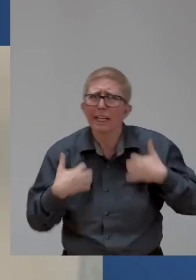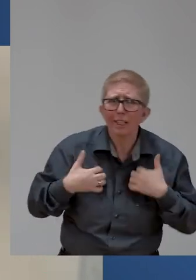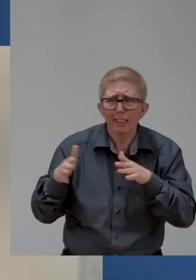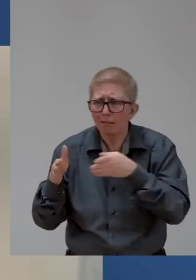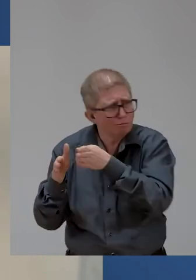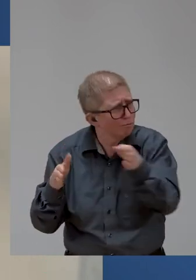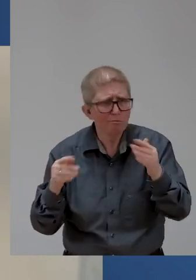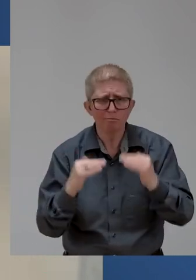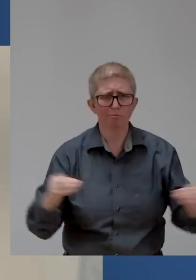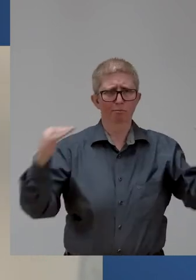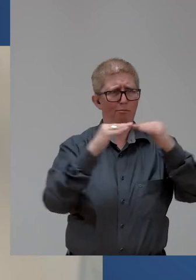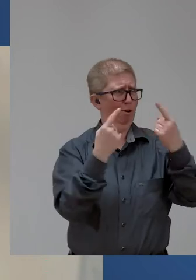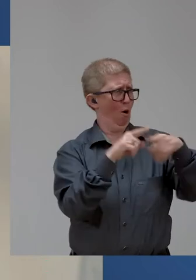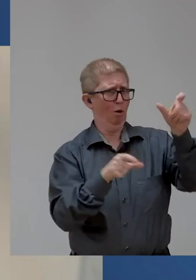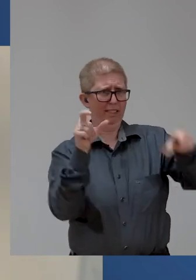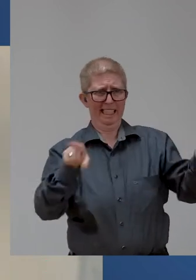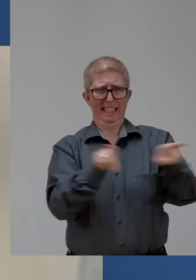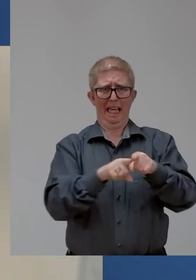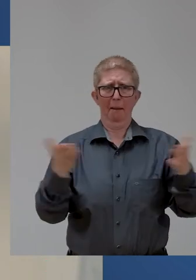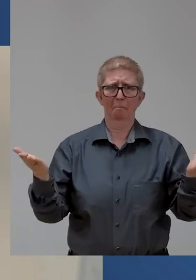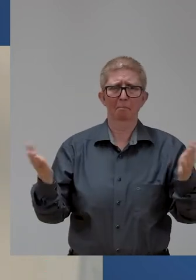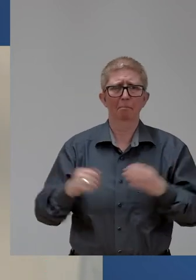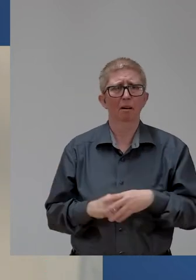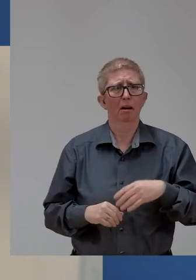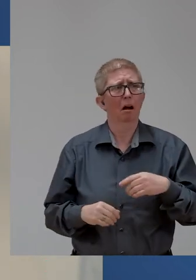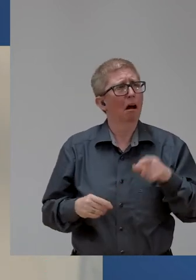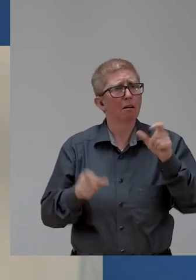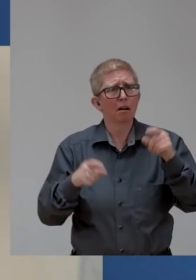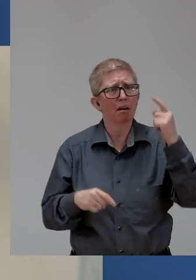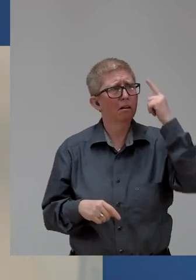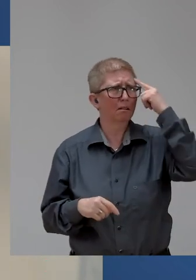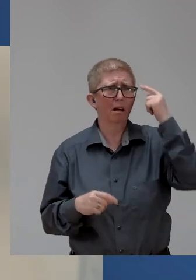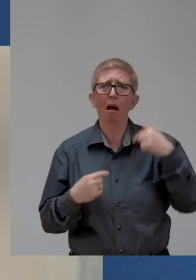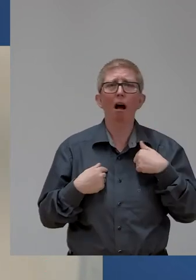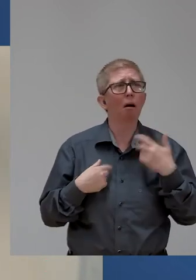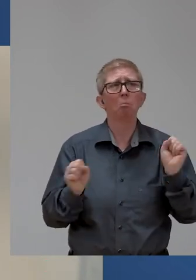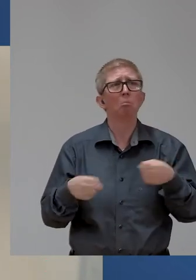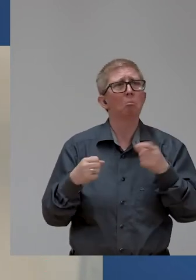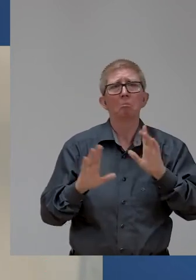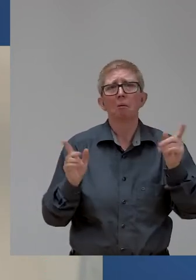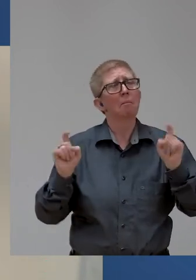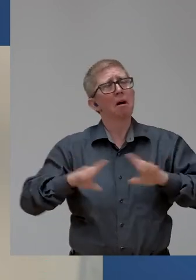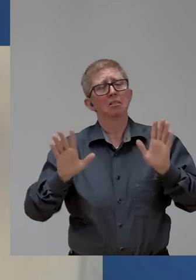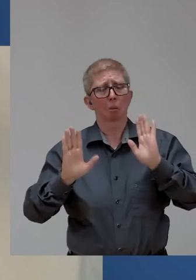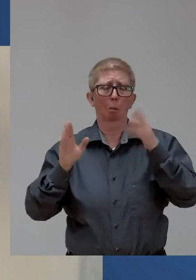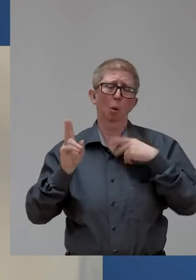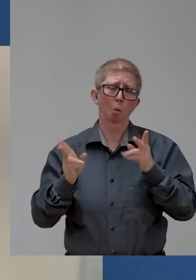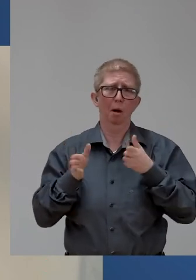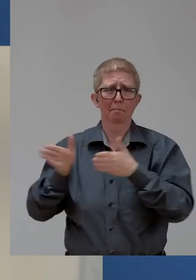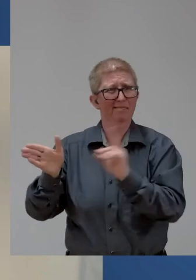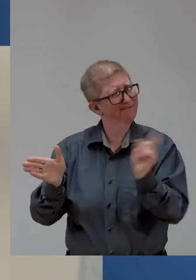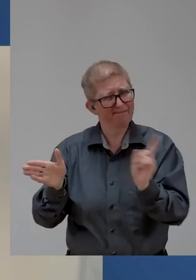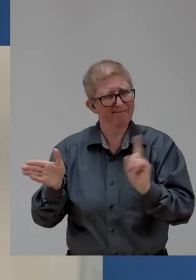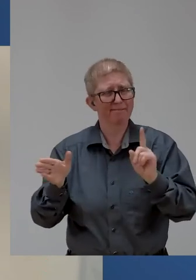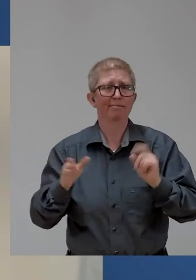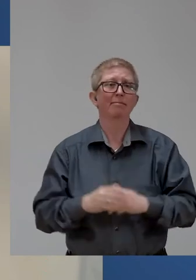granted with and without disabilities. Similarly, as I've learned through my work with the UN, civil society, and now the US